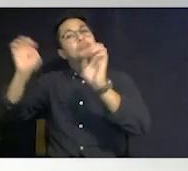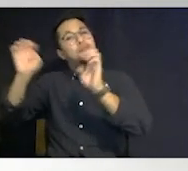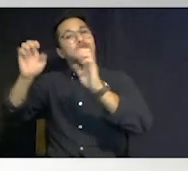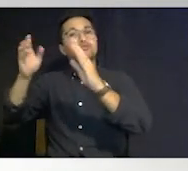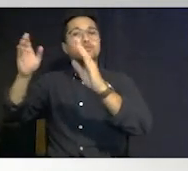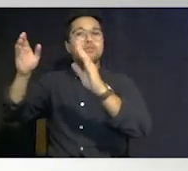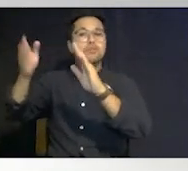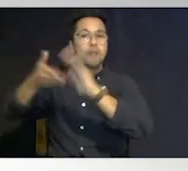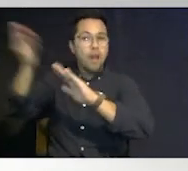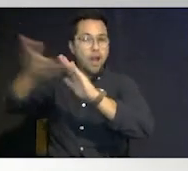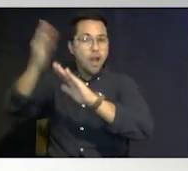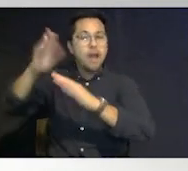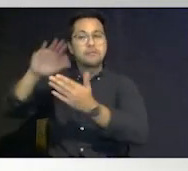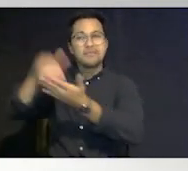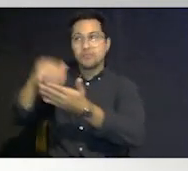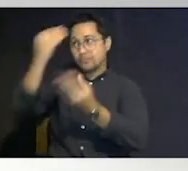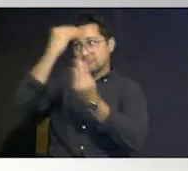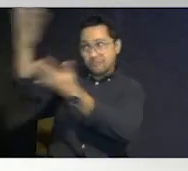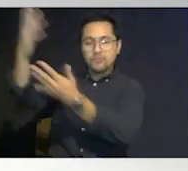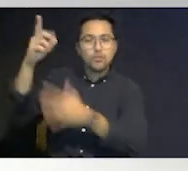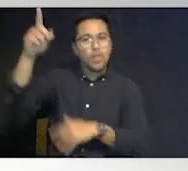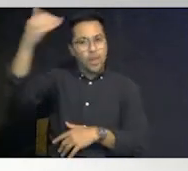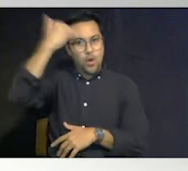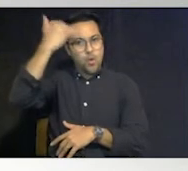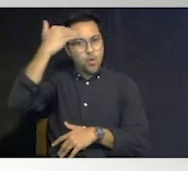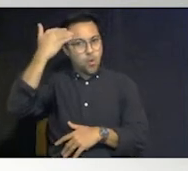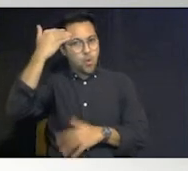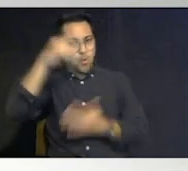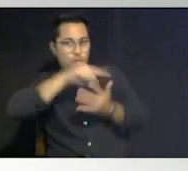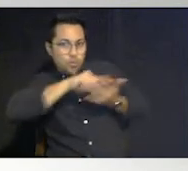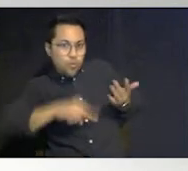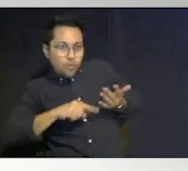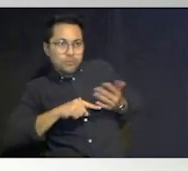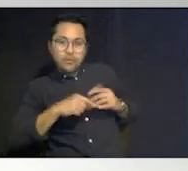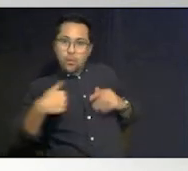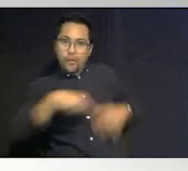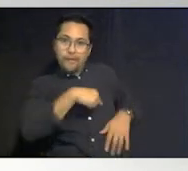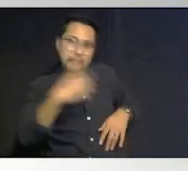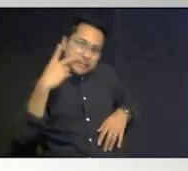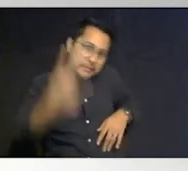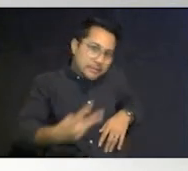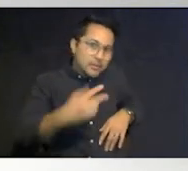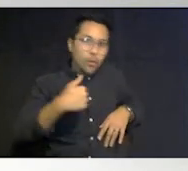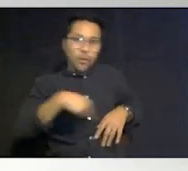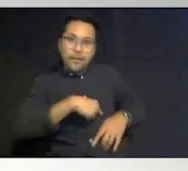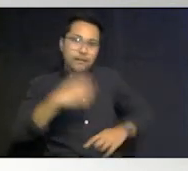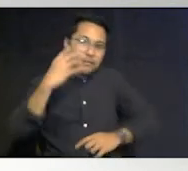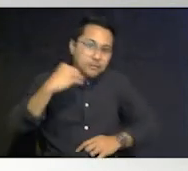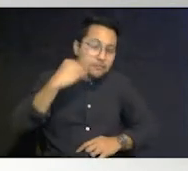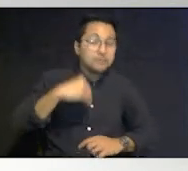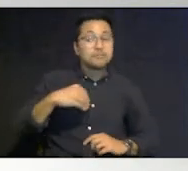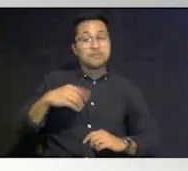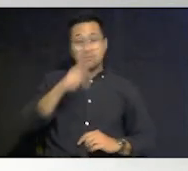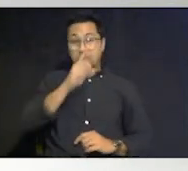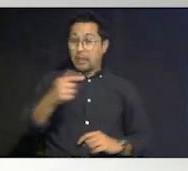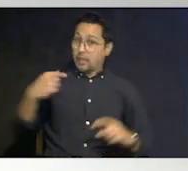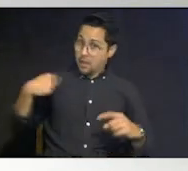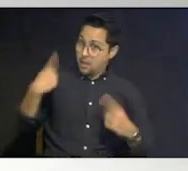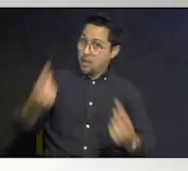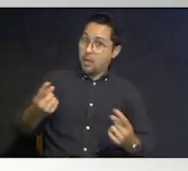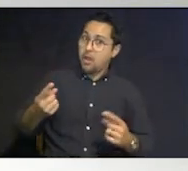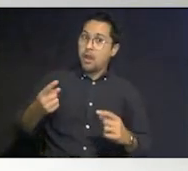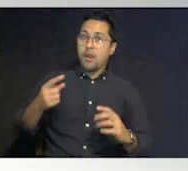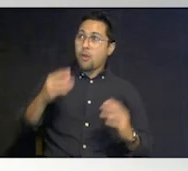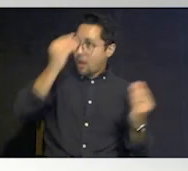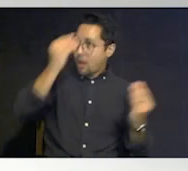emergency operation center has that information and it's something that through practice we we've gotten quite good at i